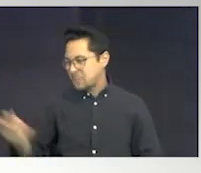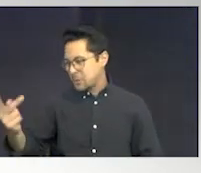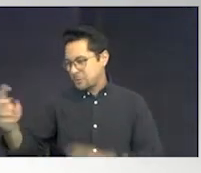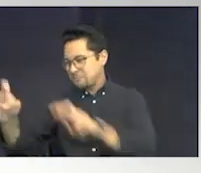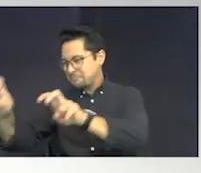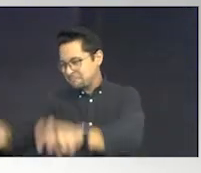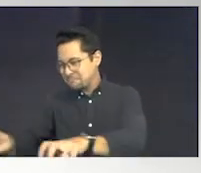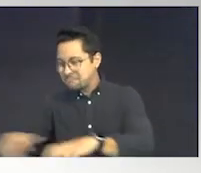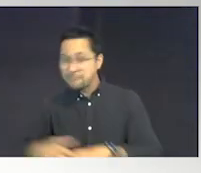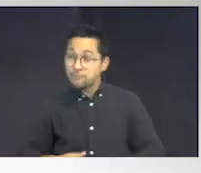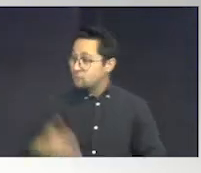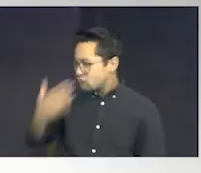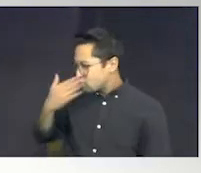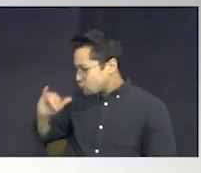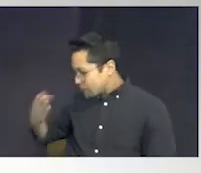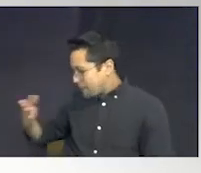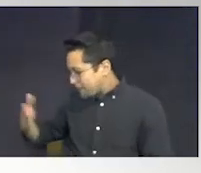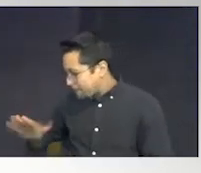Good job.